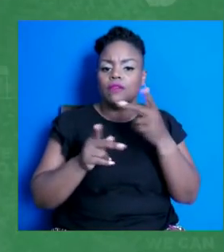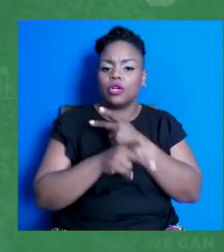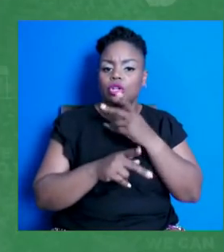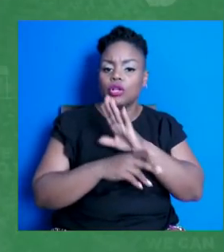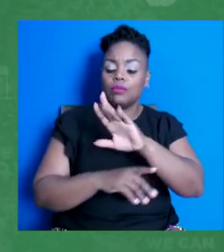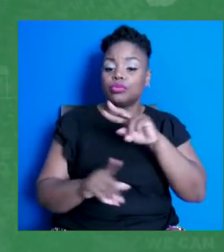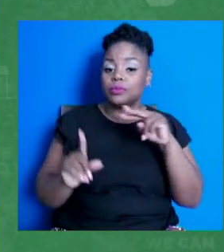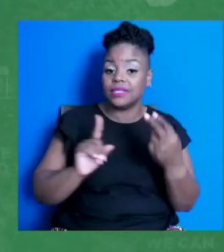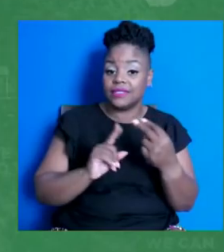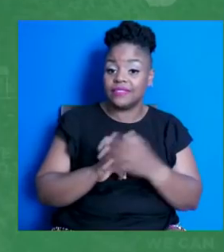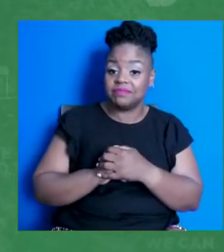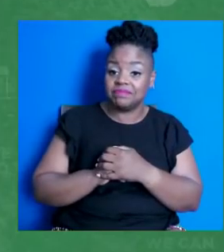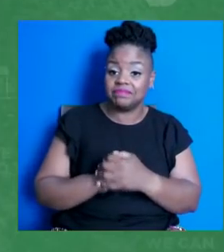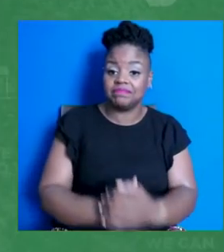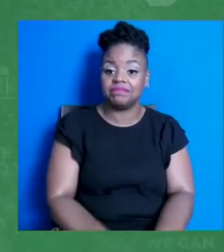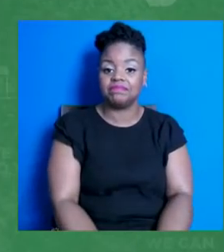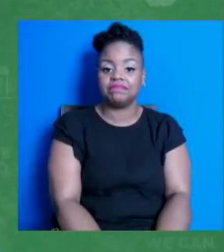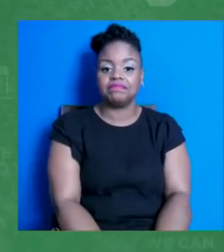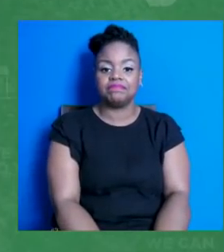Next slide, please.